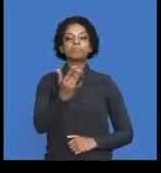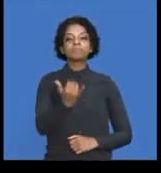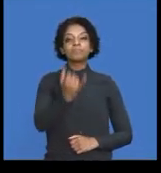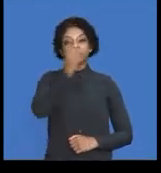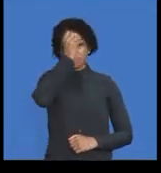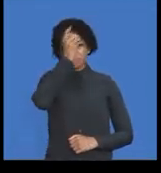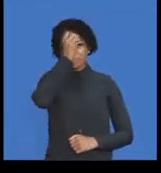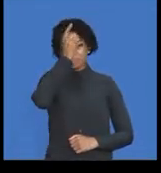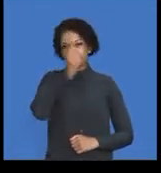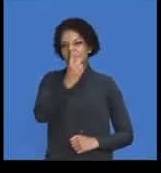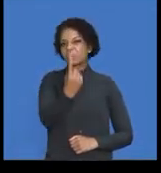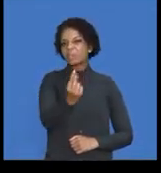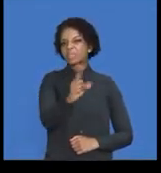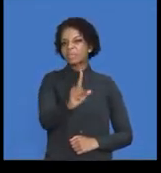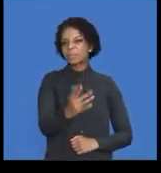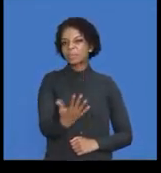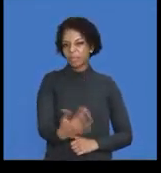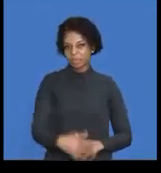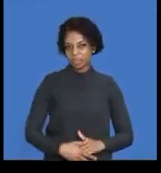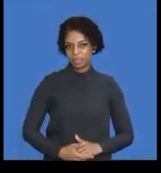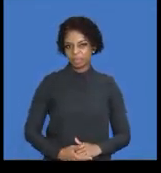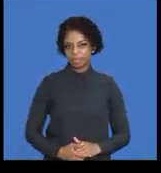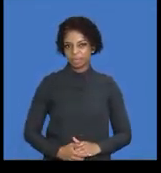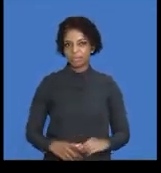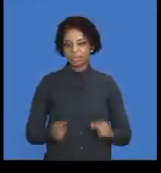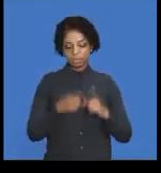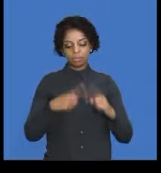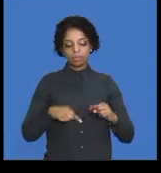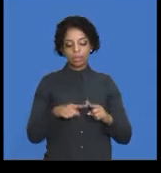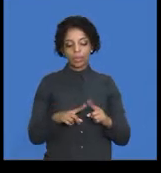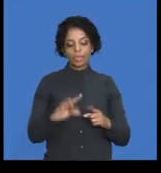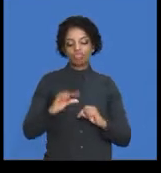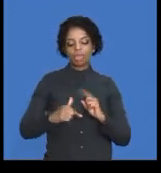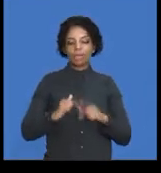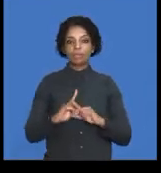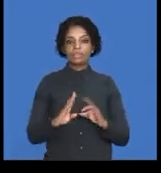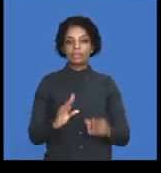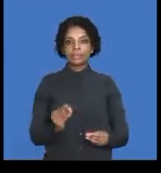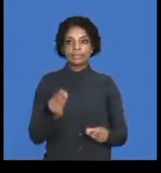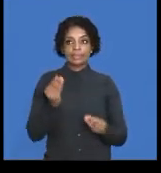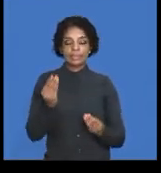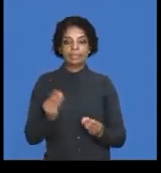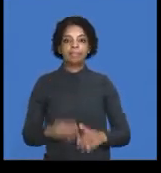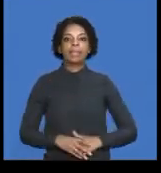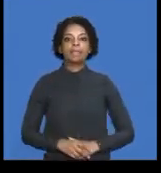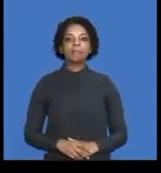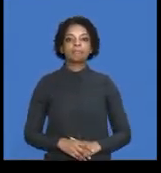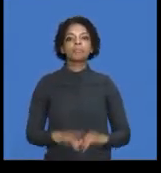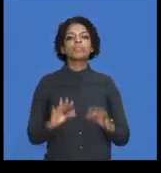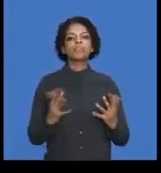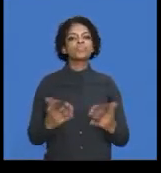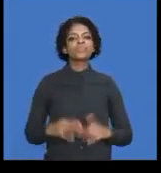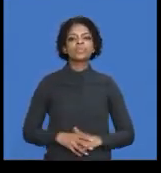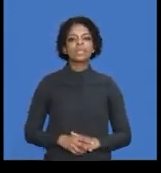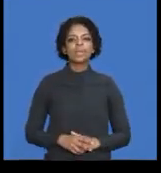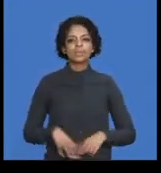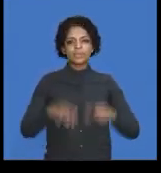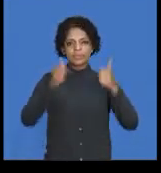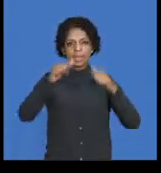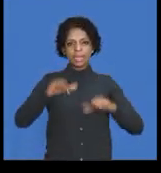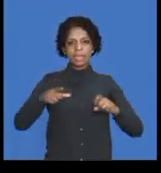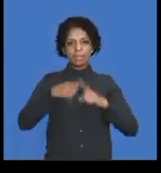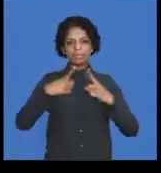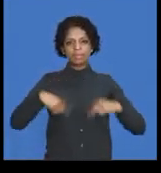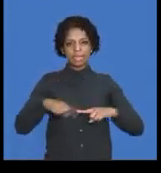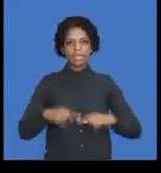We are obviously generation suppliers. In our account, in our creditor's